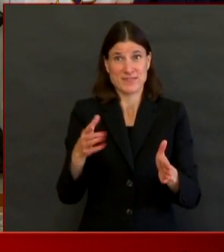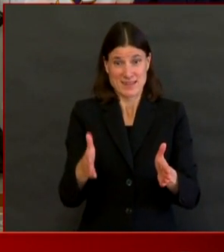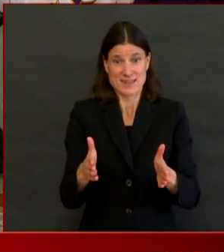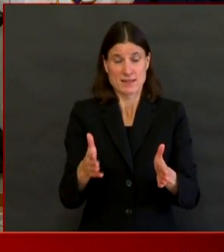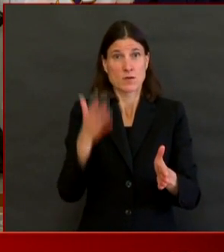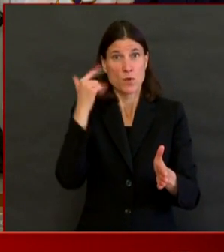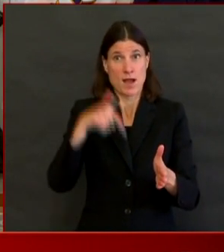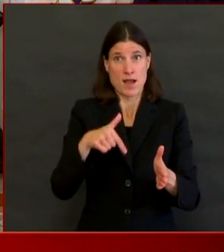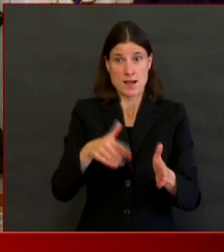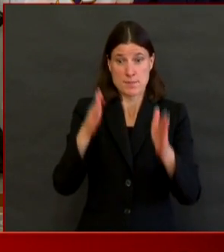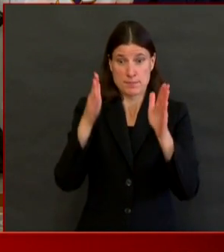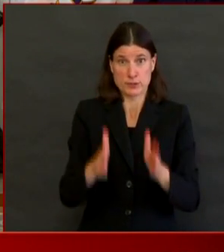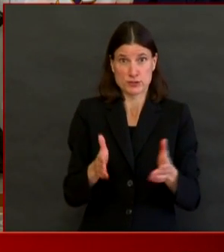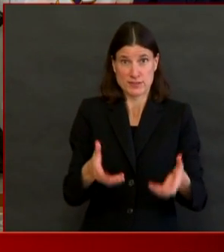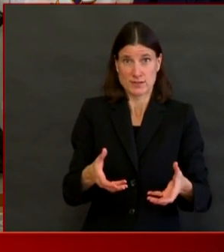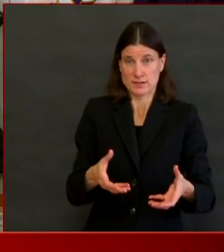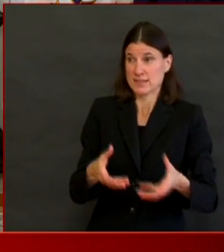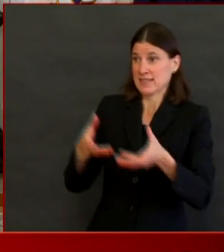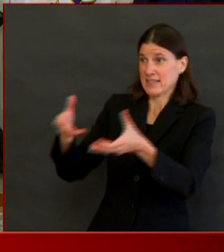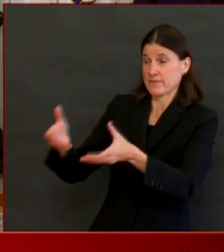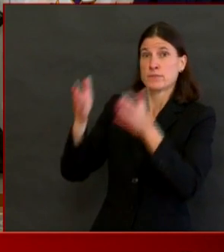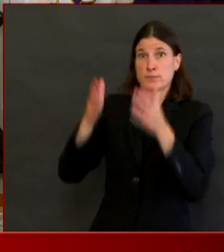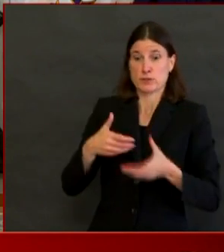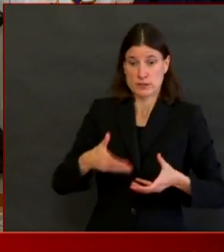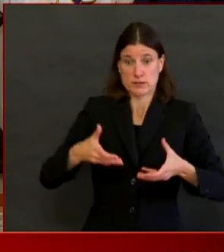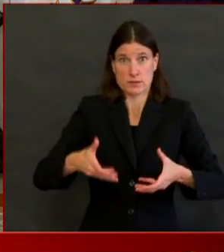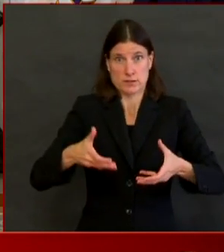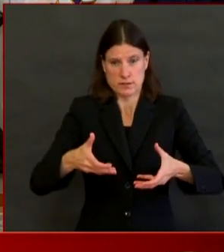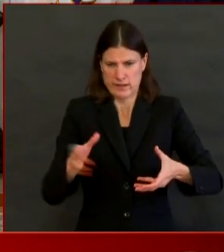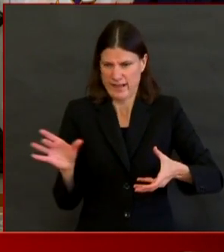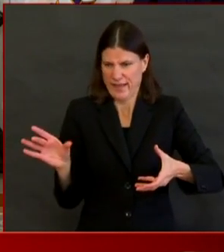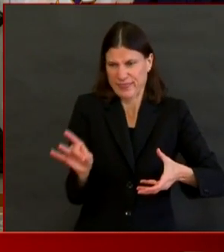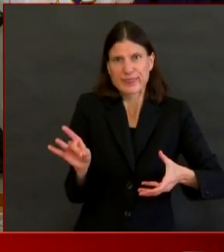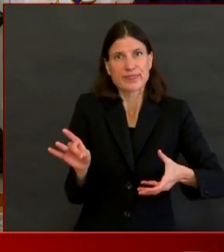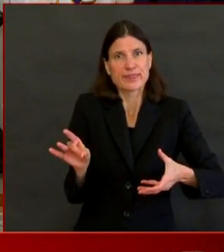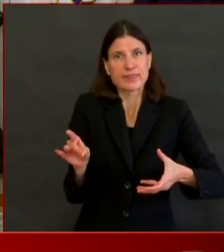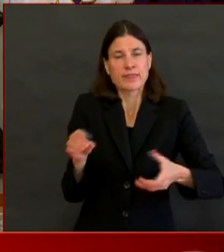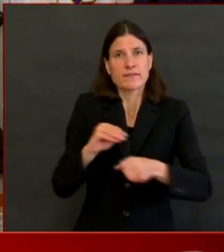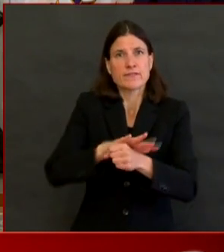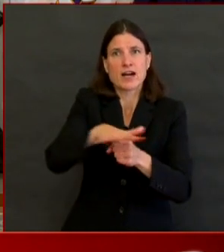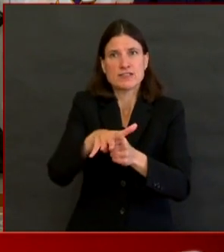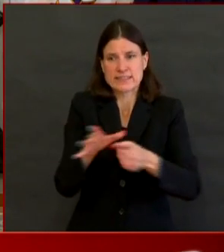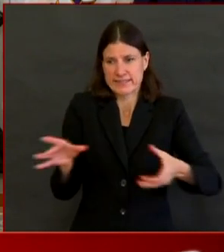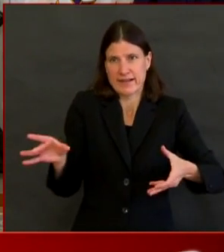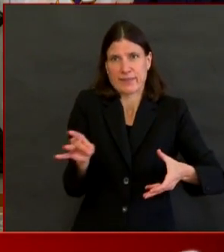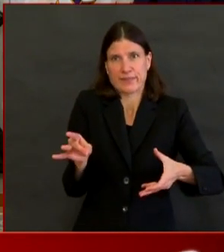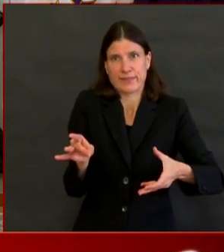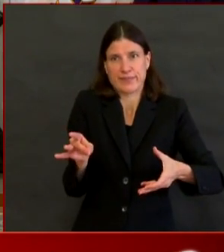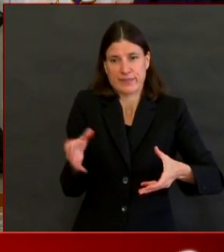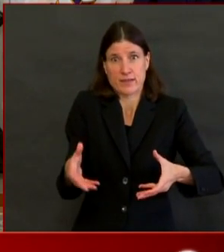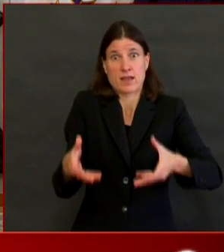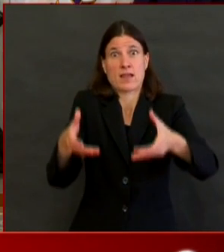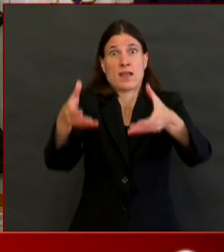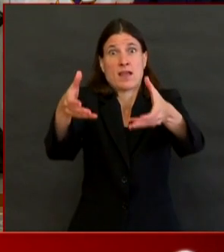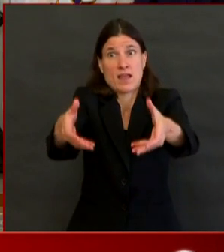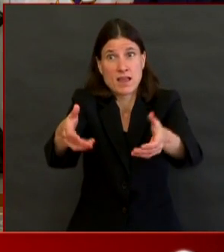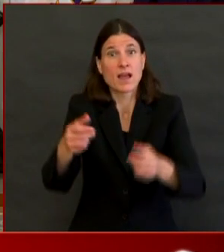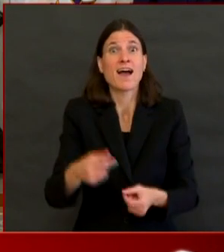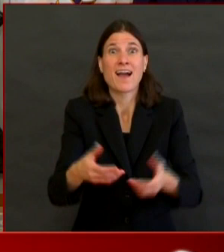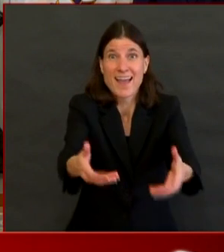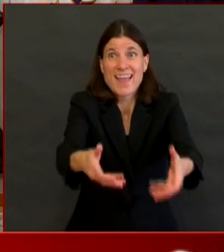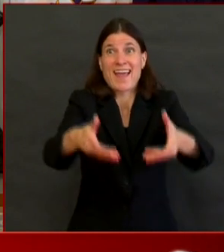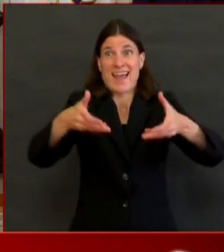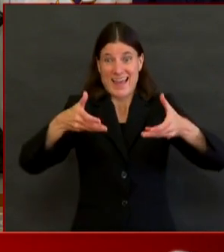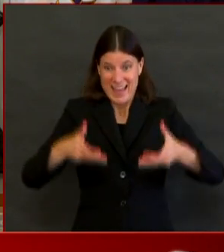those residents as well as for the staff. It is not safe. Given the situation that we have in nursing homes,